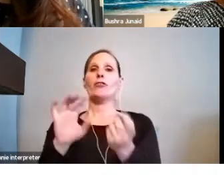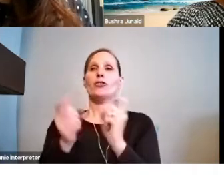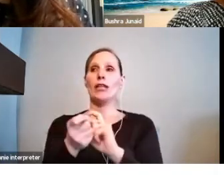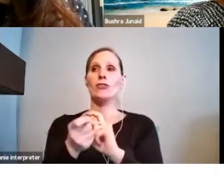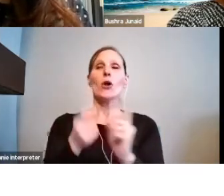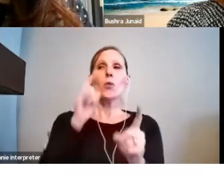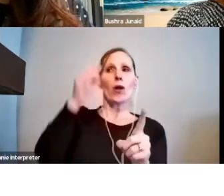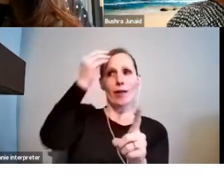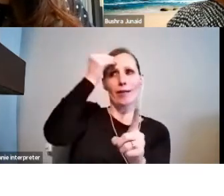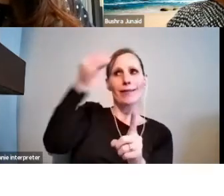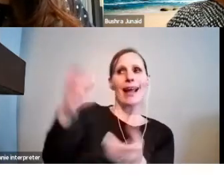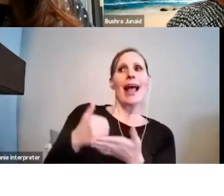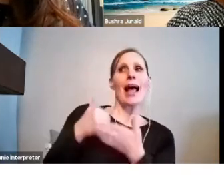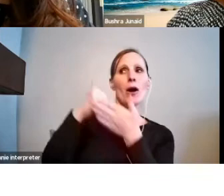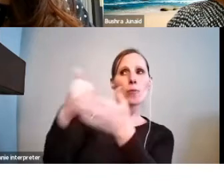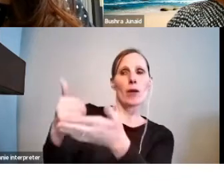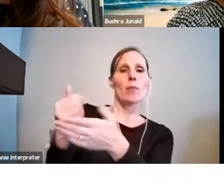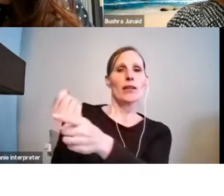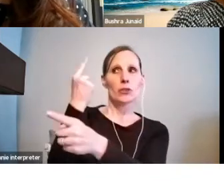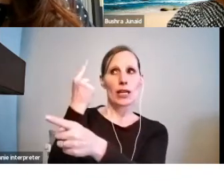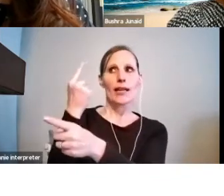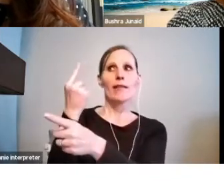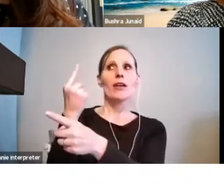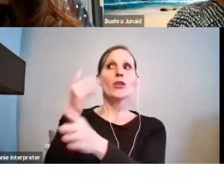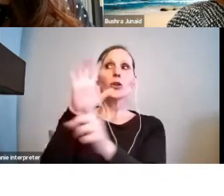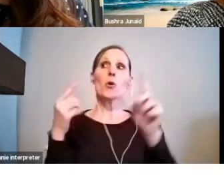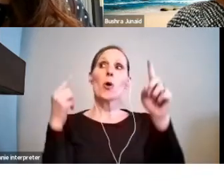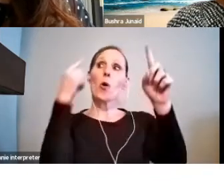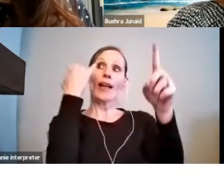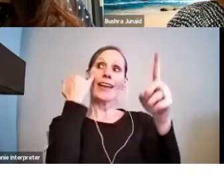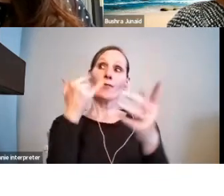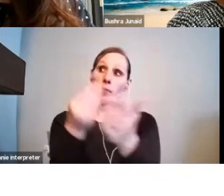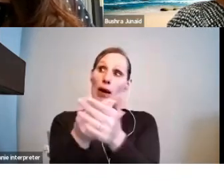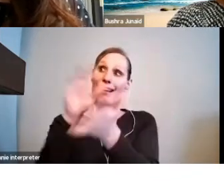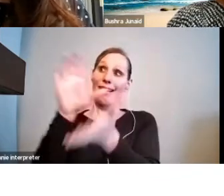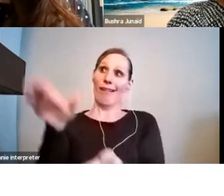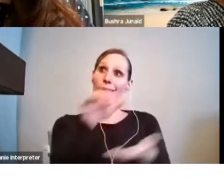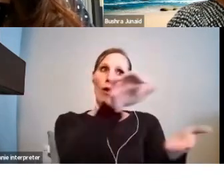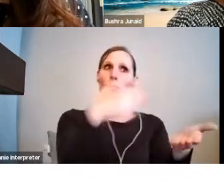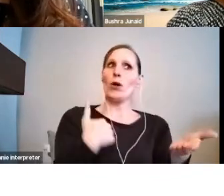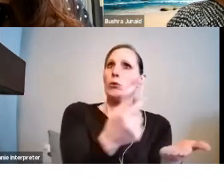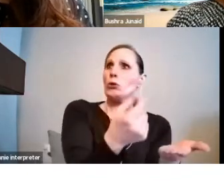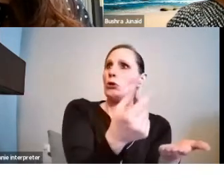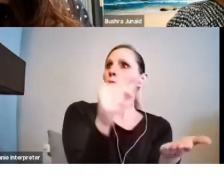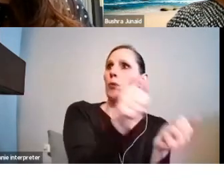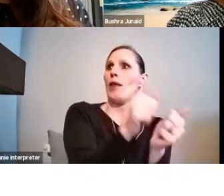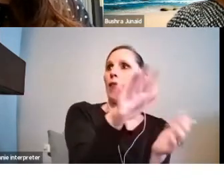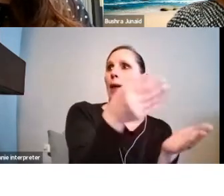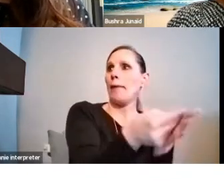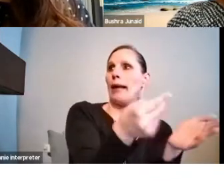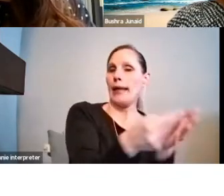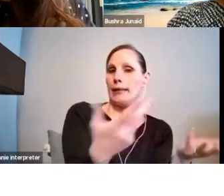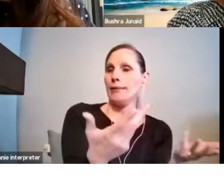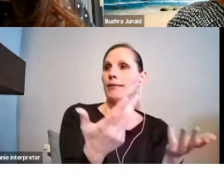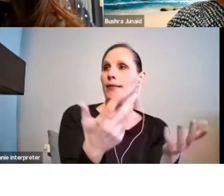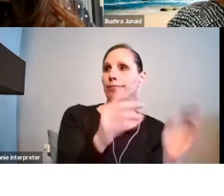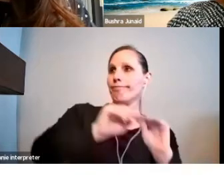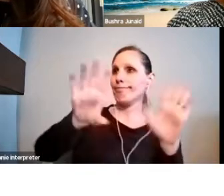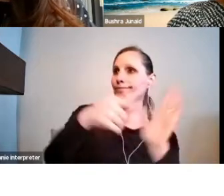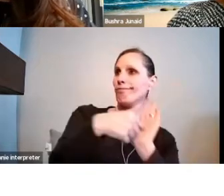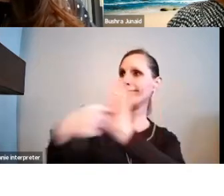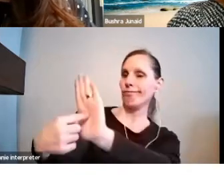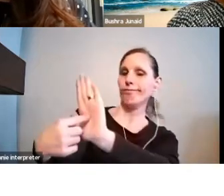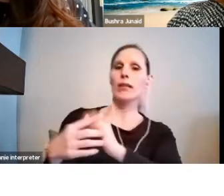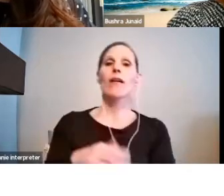understand where you intend to put the grant funds should you receive support. We'll be